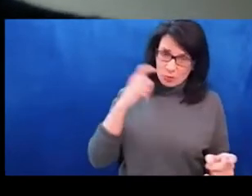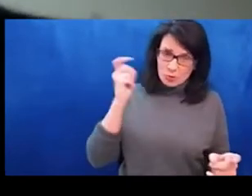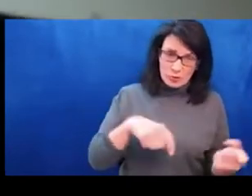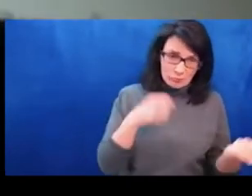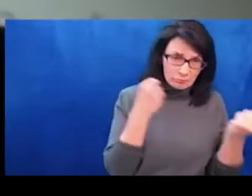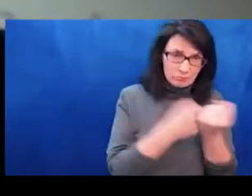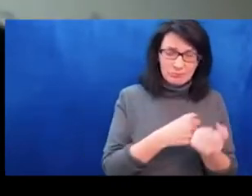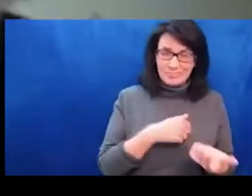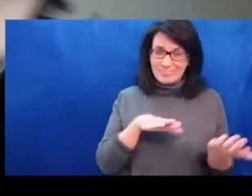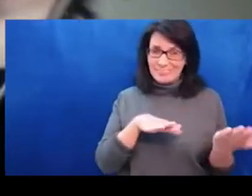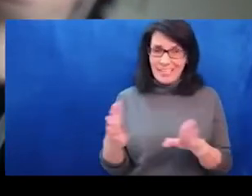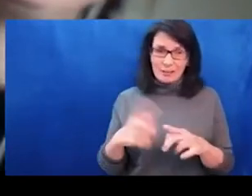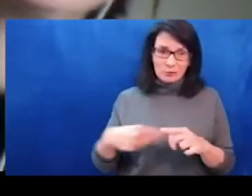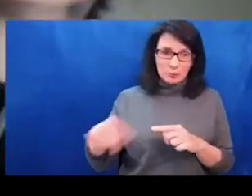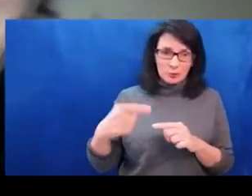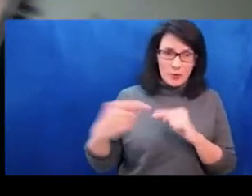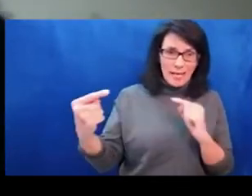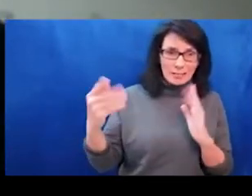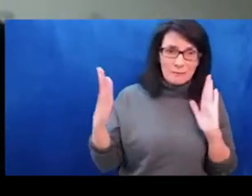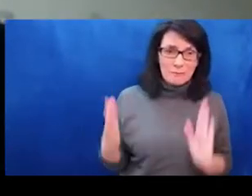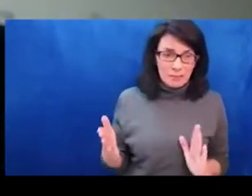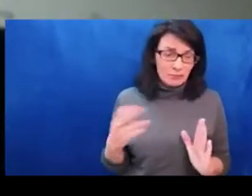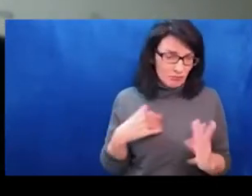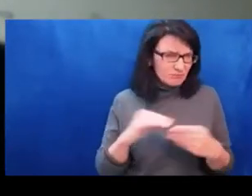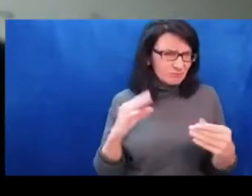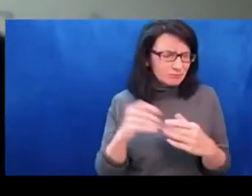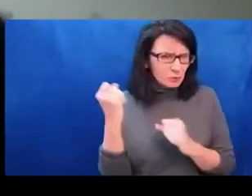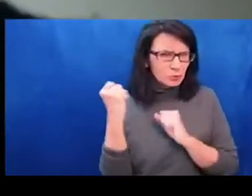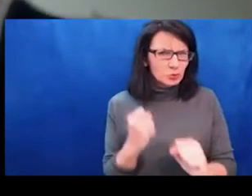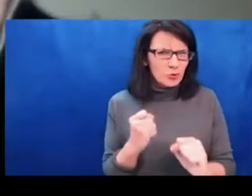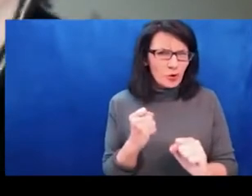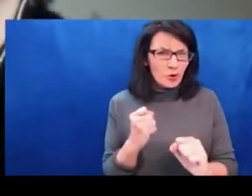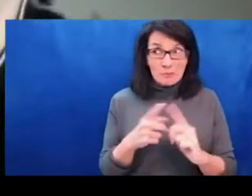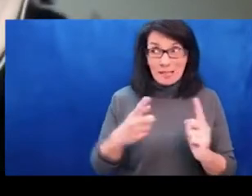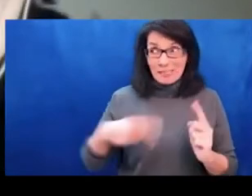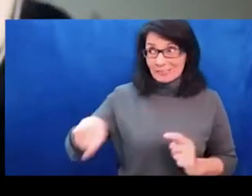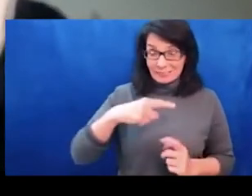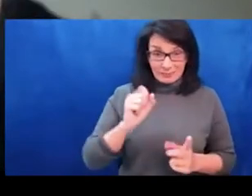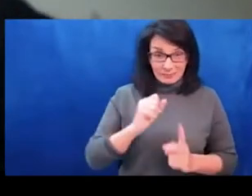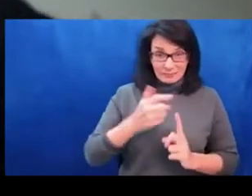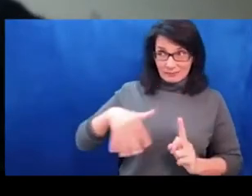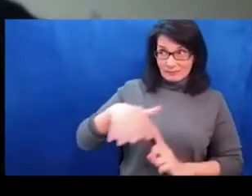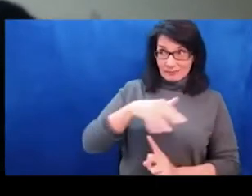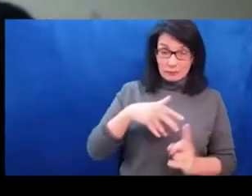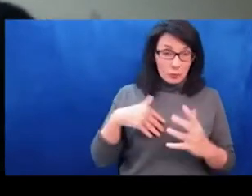officially, in part, because it has very strong language.